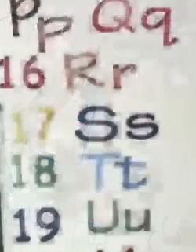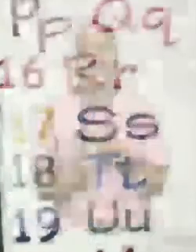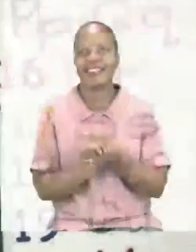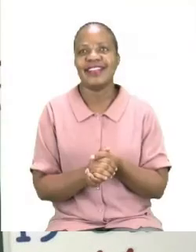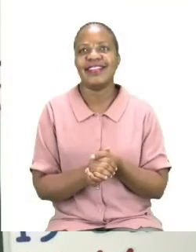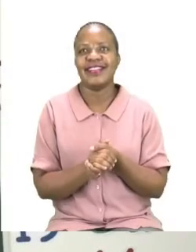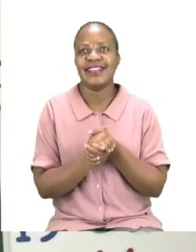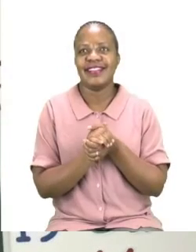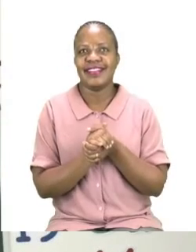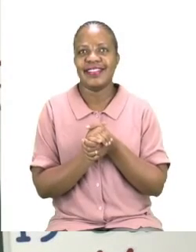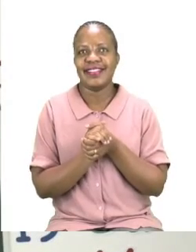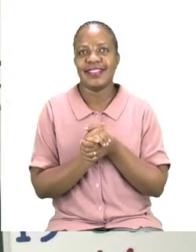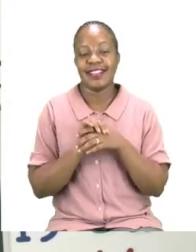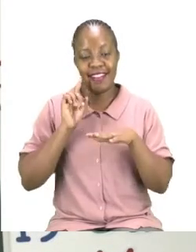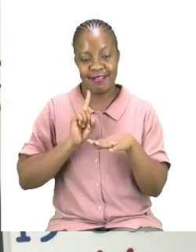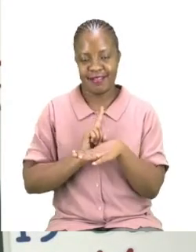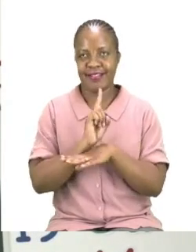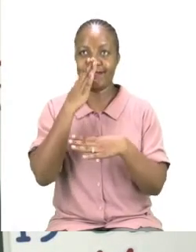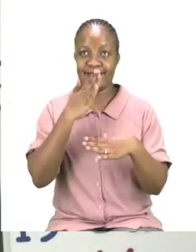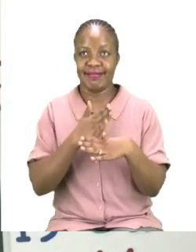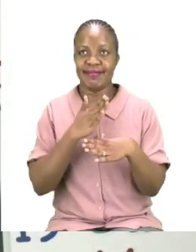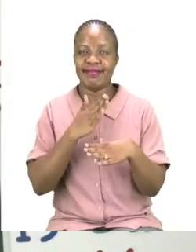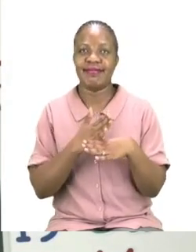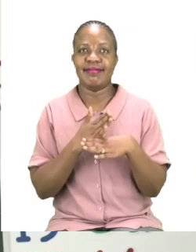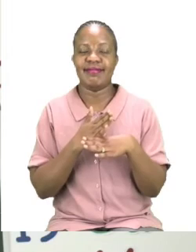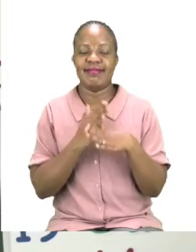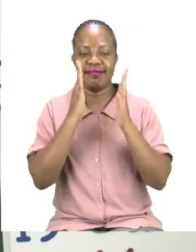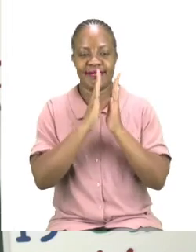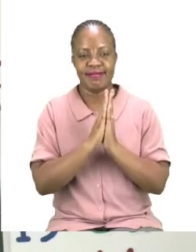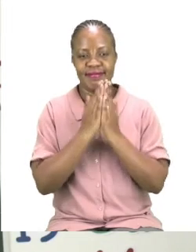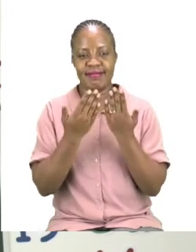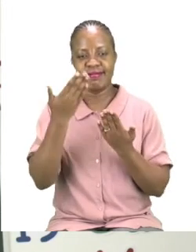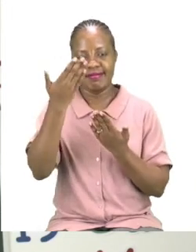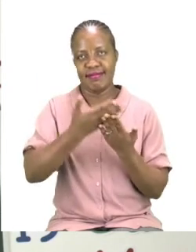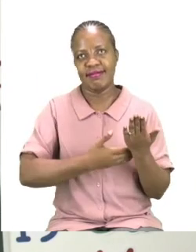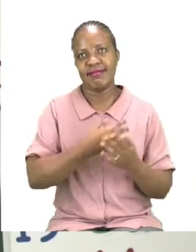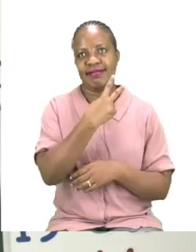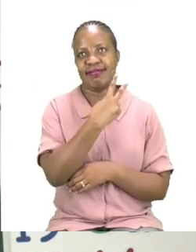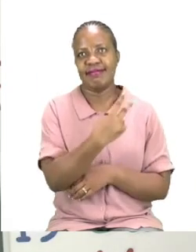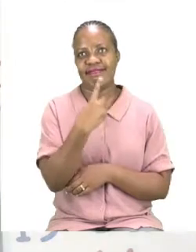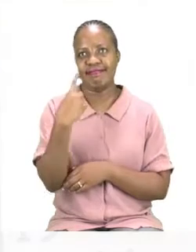For our first exercise for today, boys and girls, let us turn to page 21.